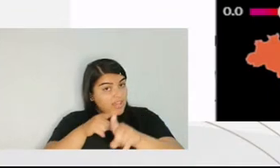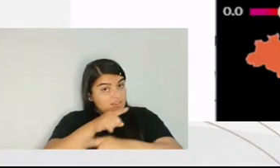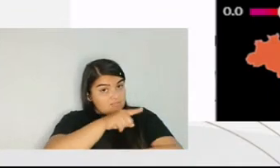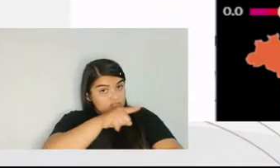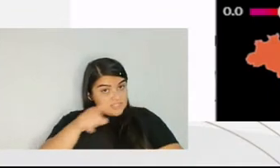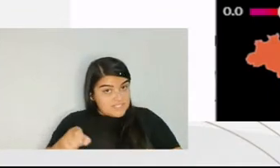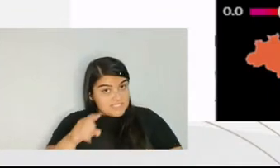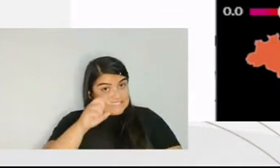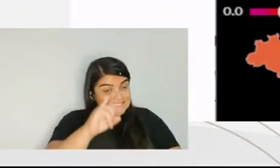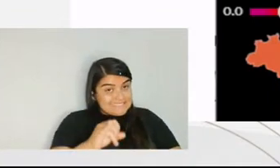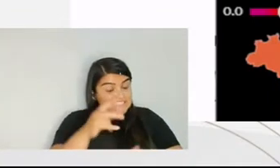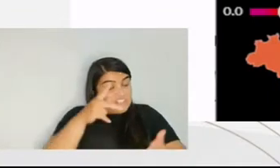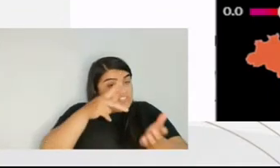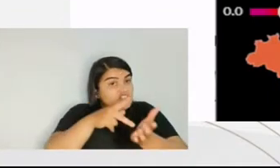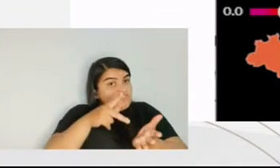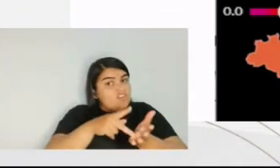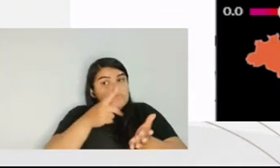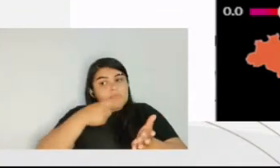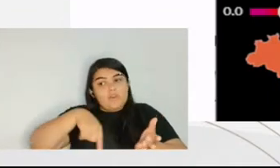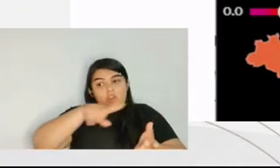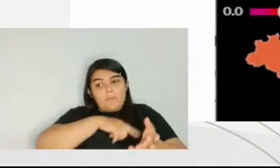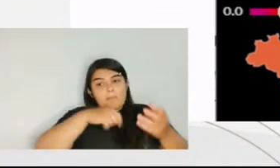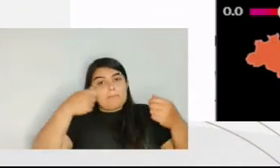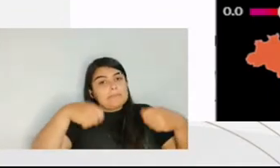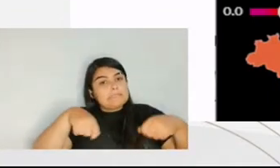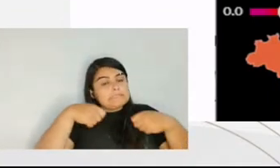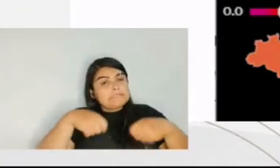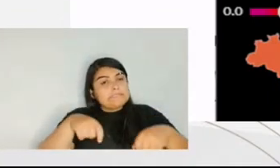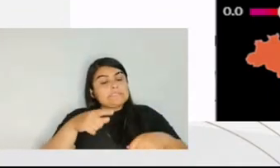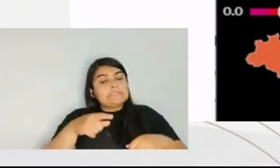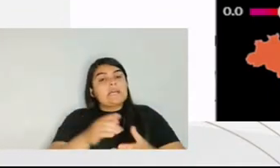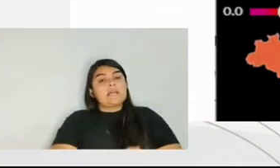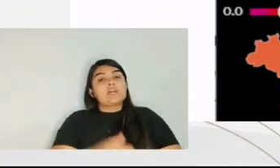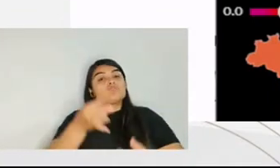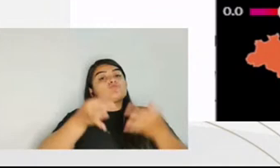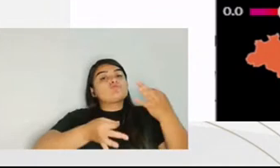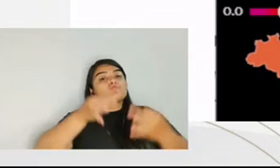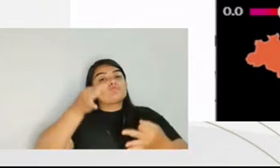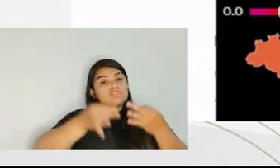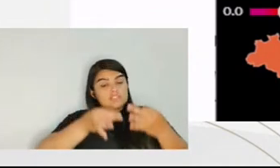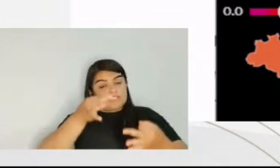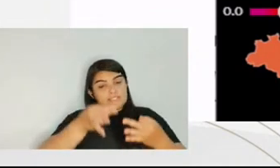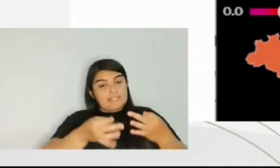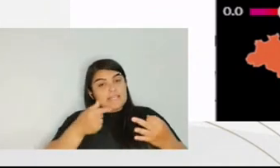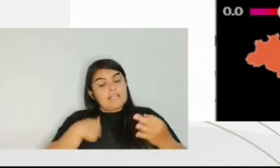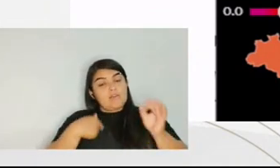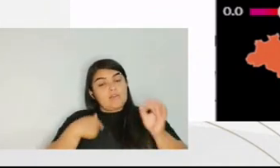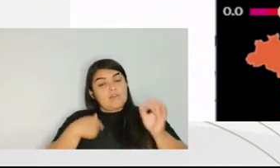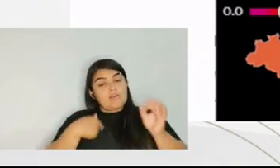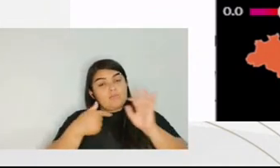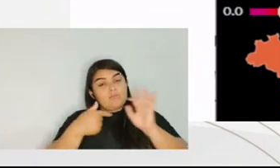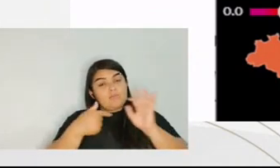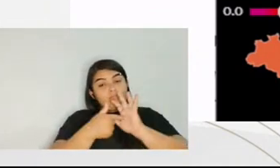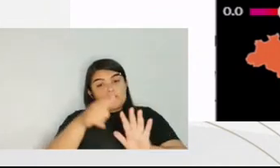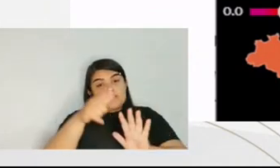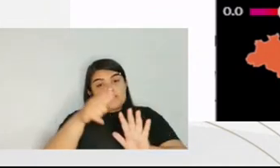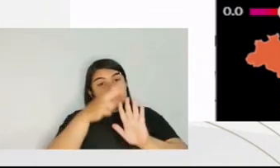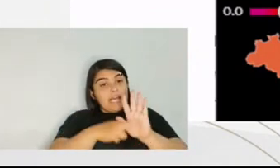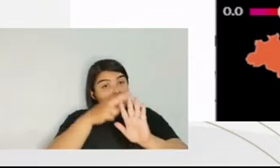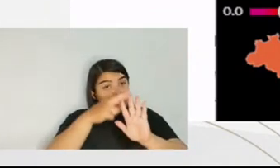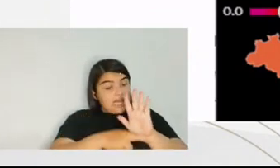And we want to improve our criminal justice